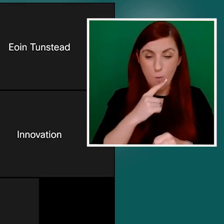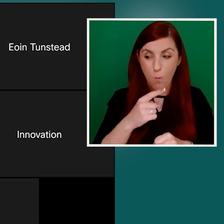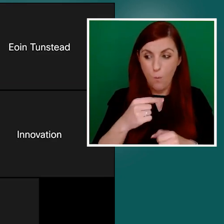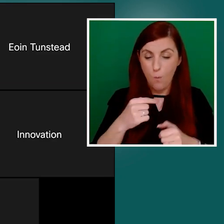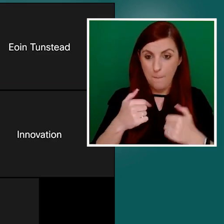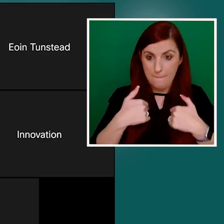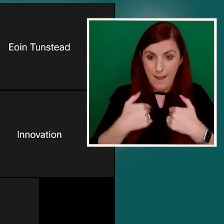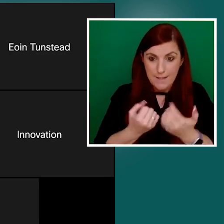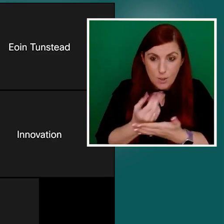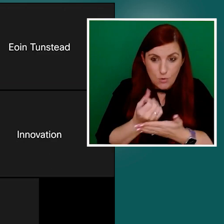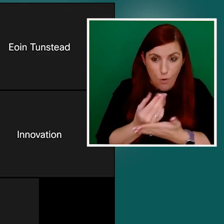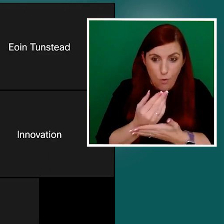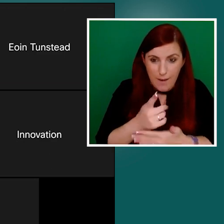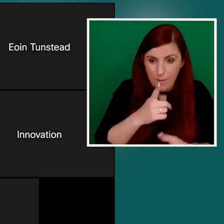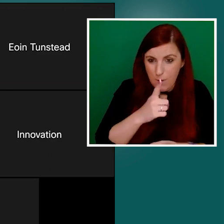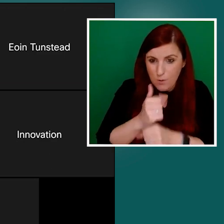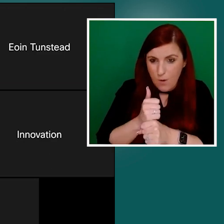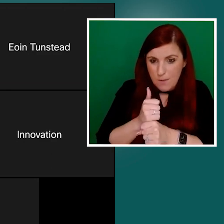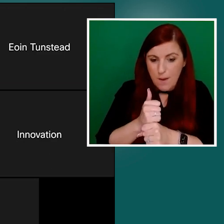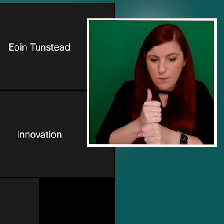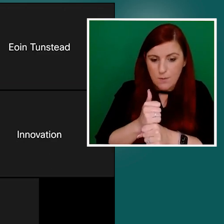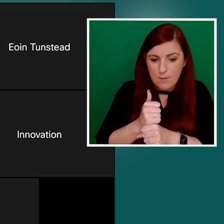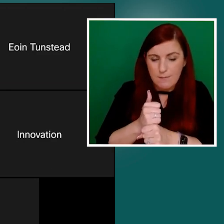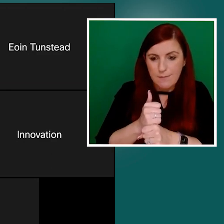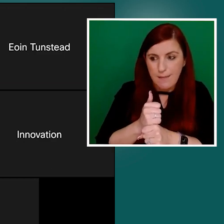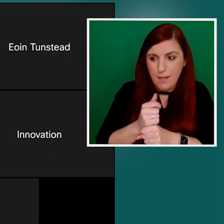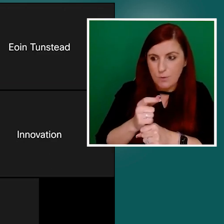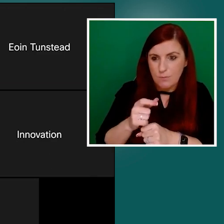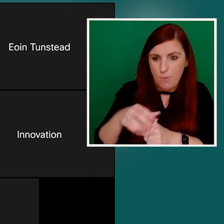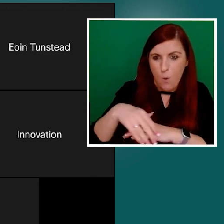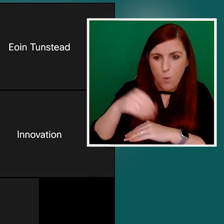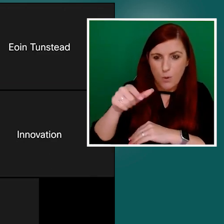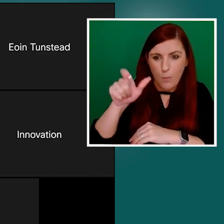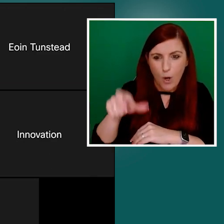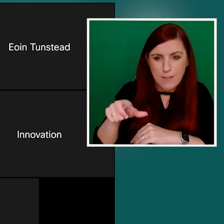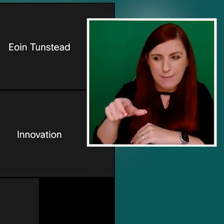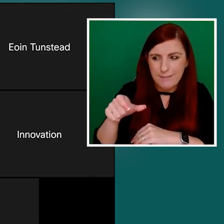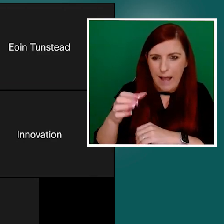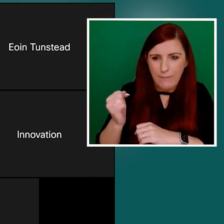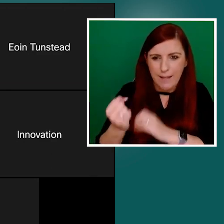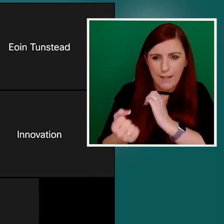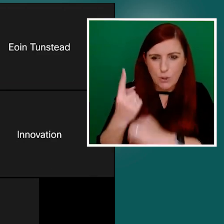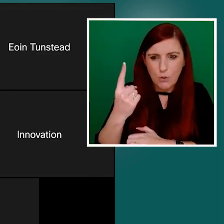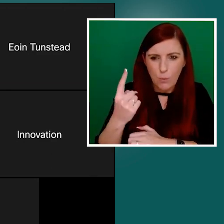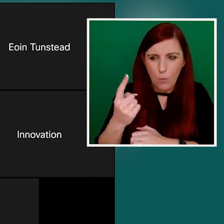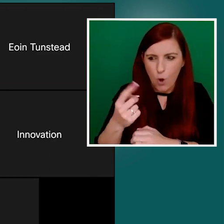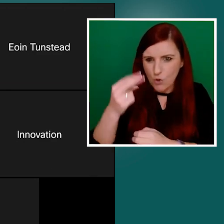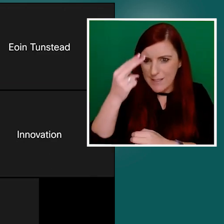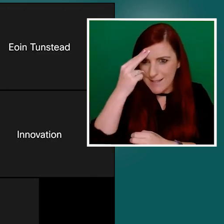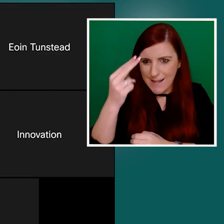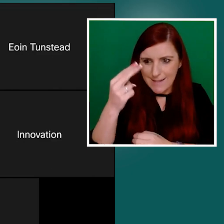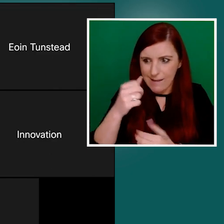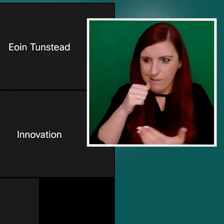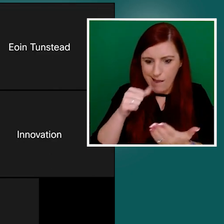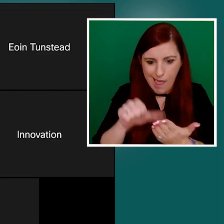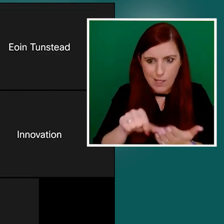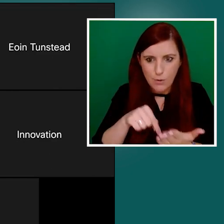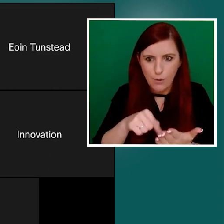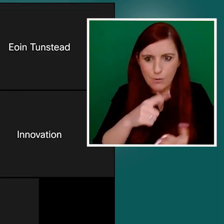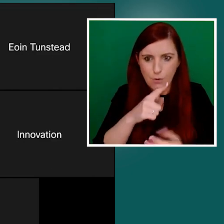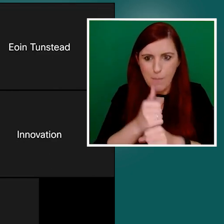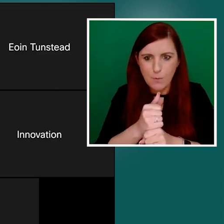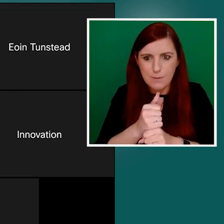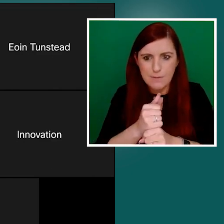an older person having difficulty interpreting their electric bill and their